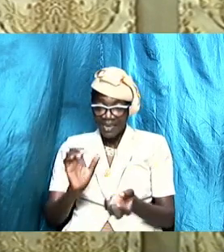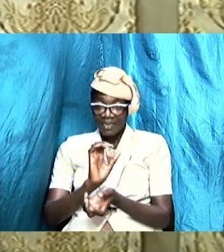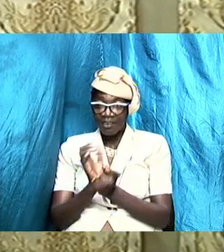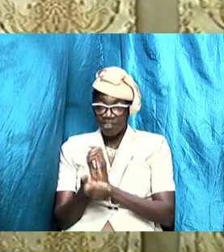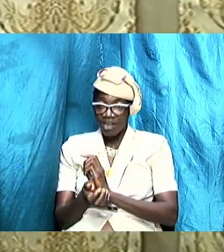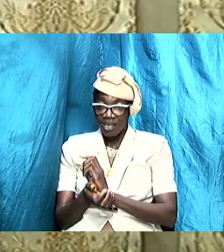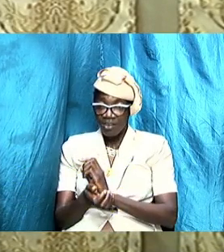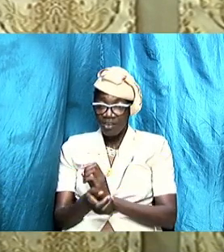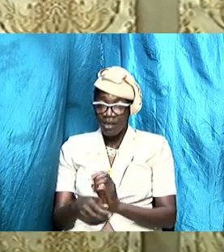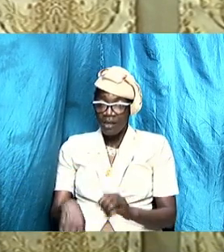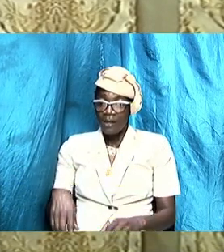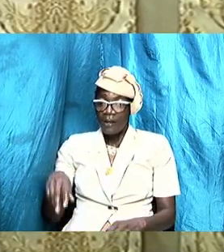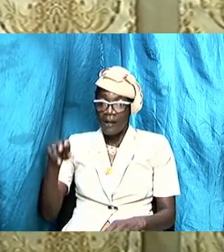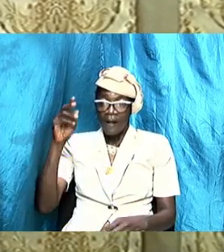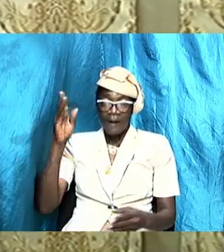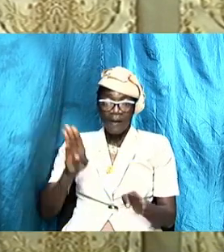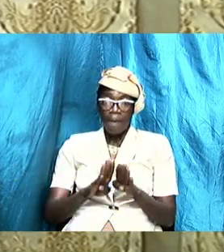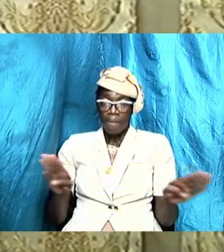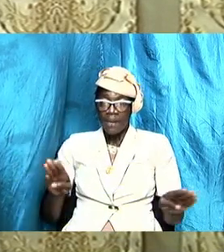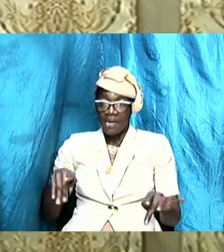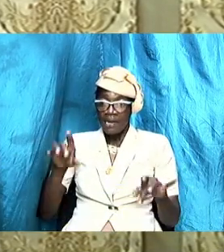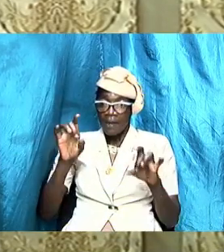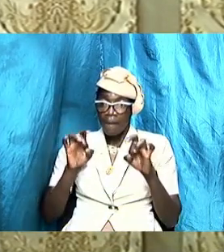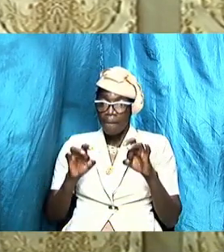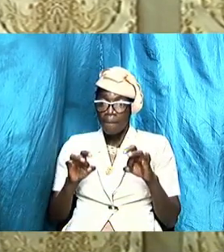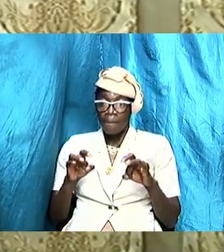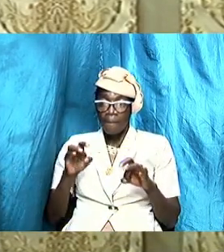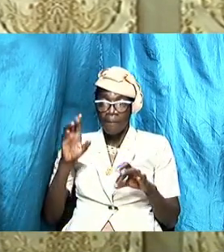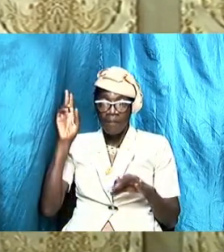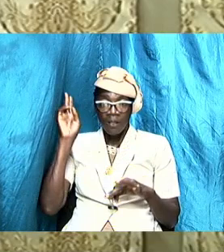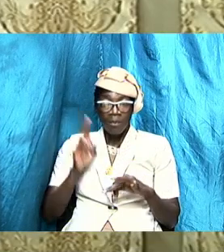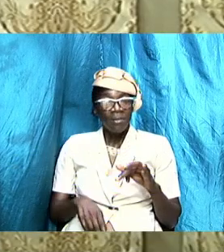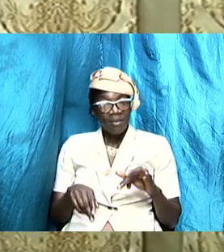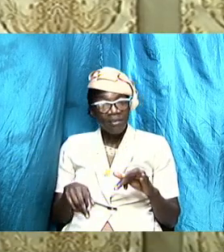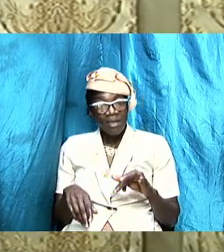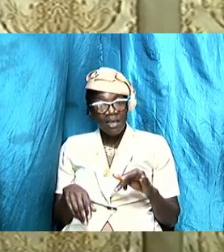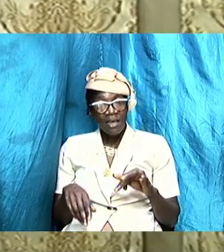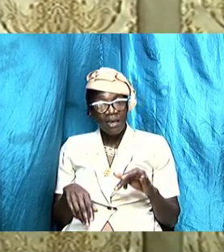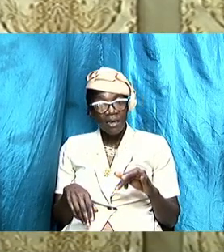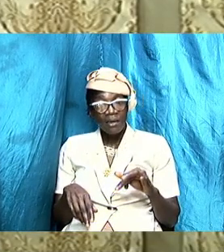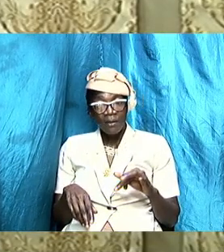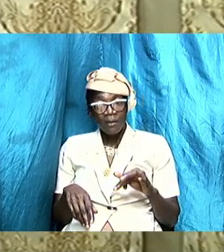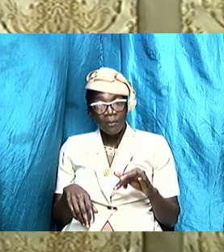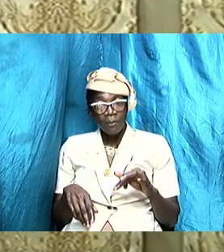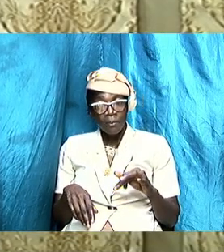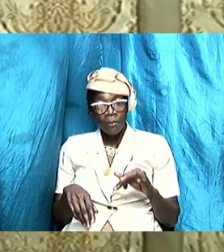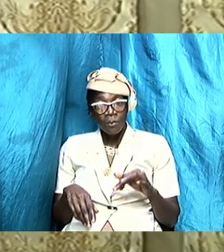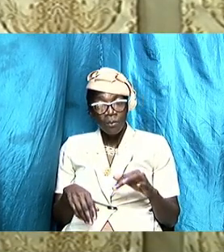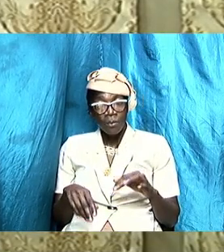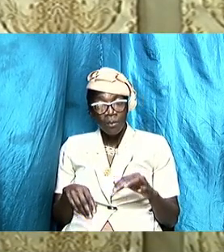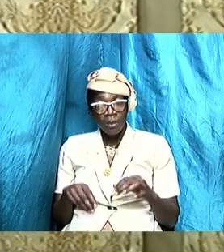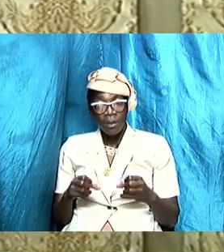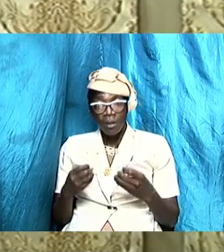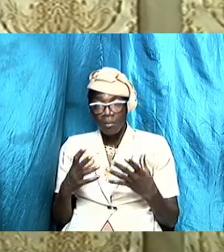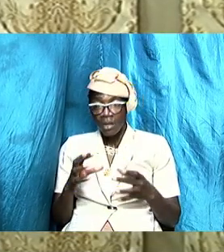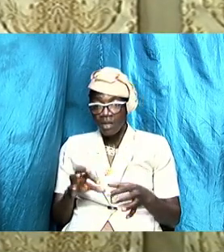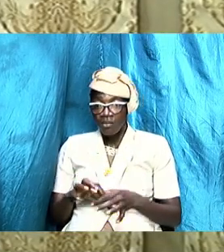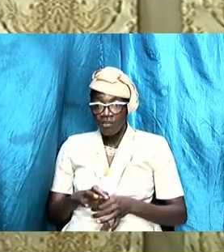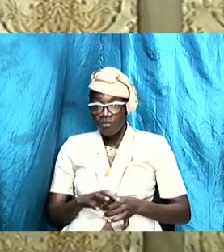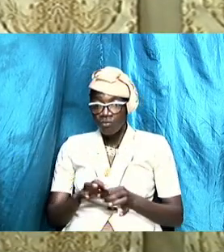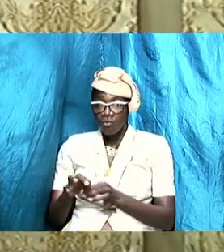mistake that a lot of relationship just